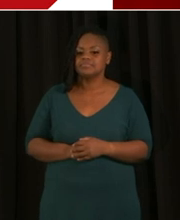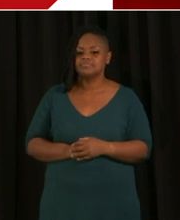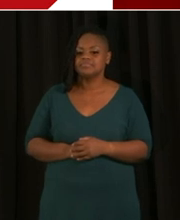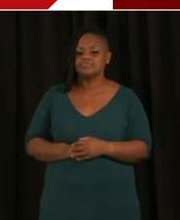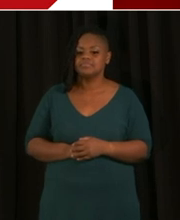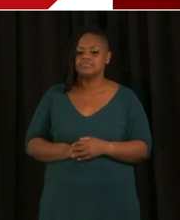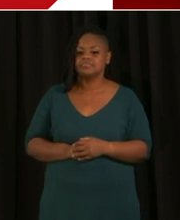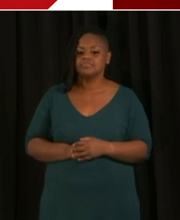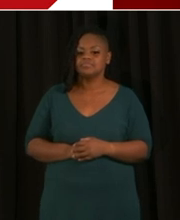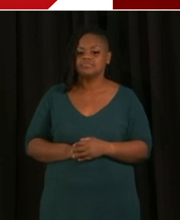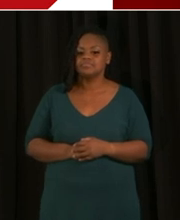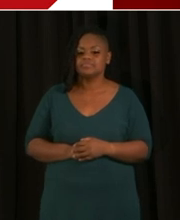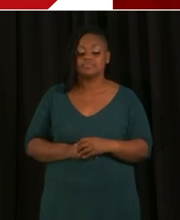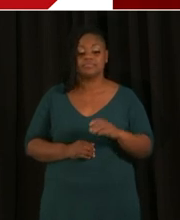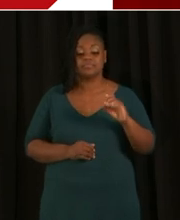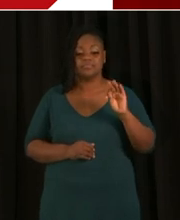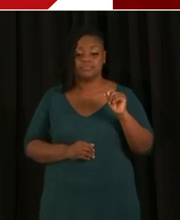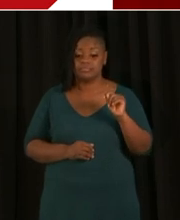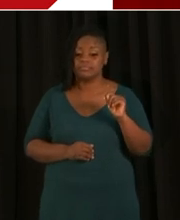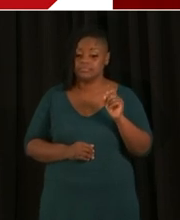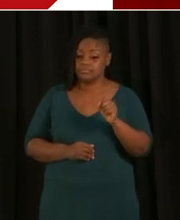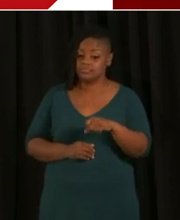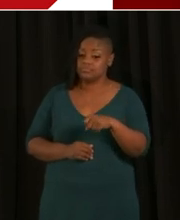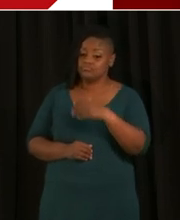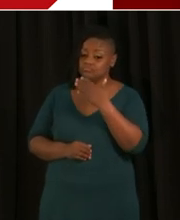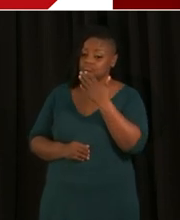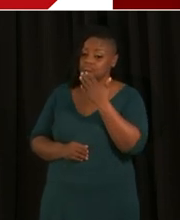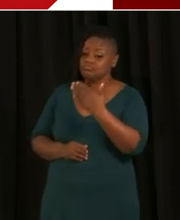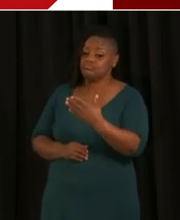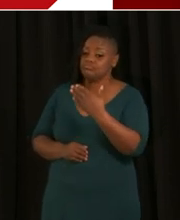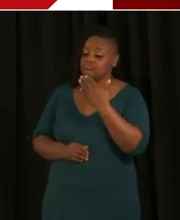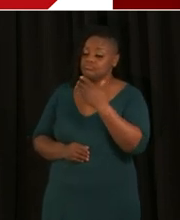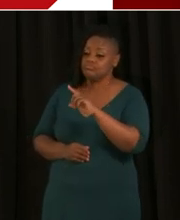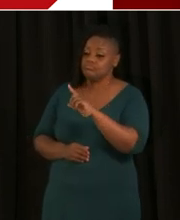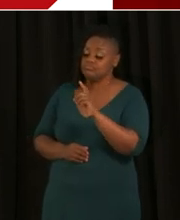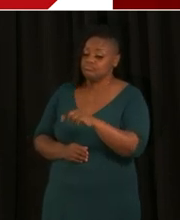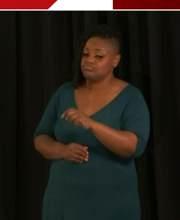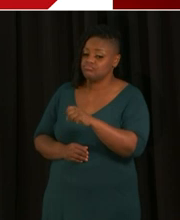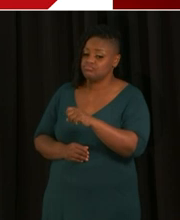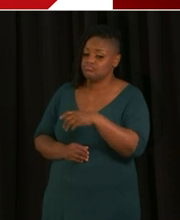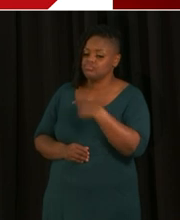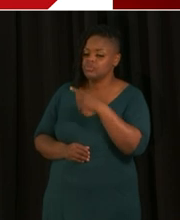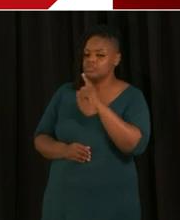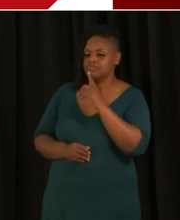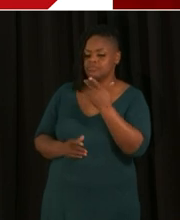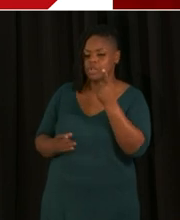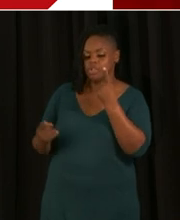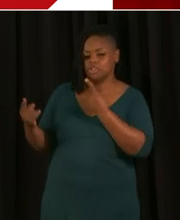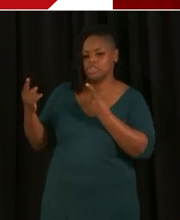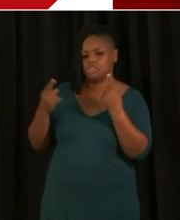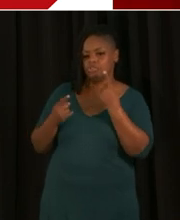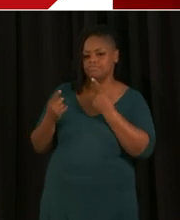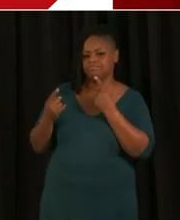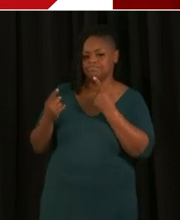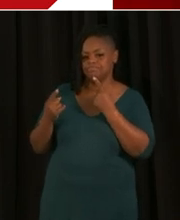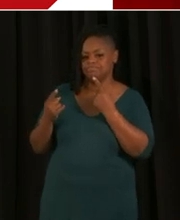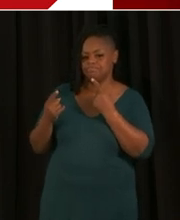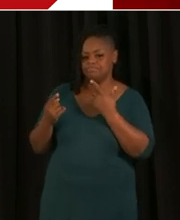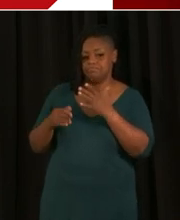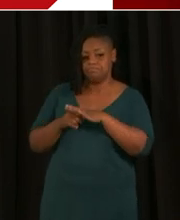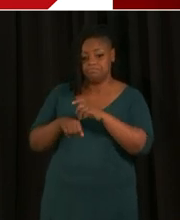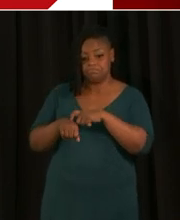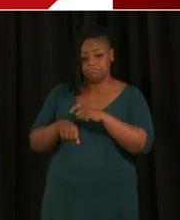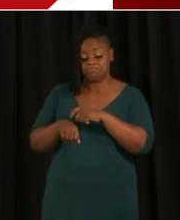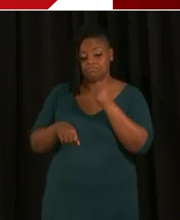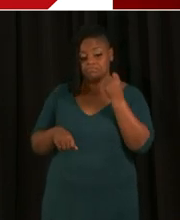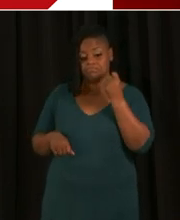Absolutely. That's a really good question and one that we've spent a lot of time on. I just, before I get into